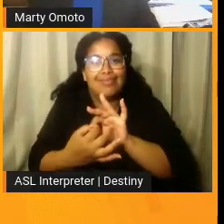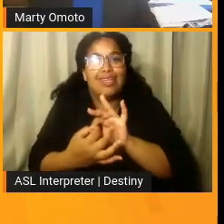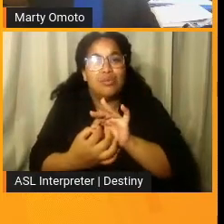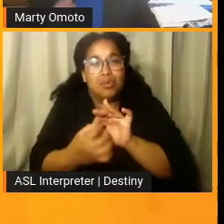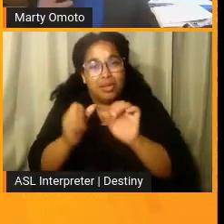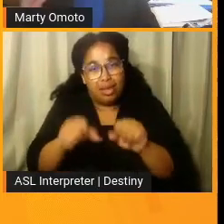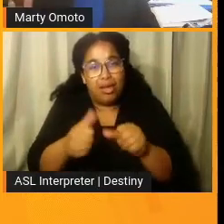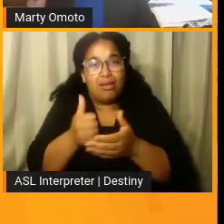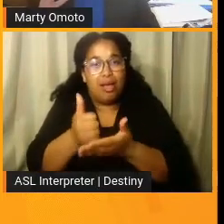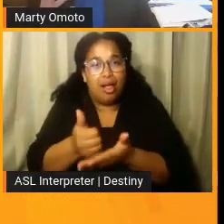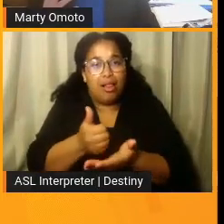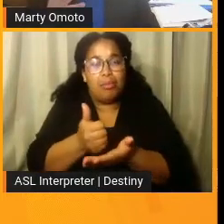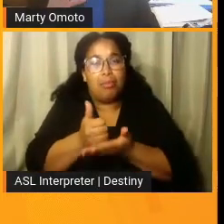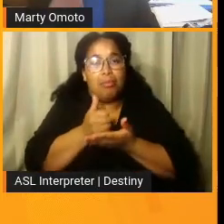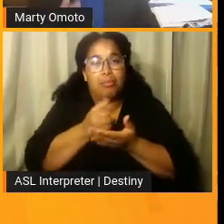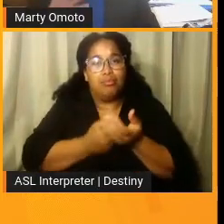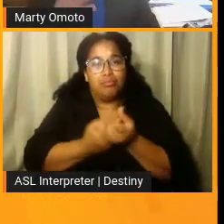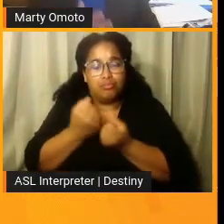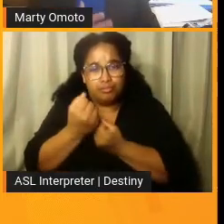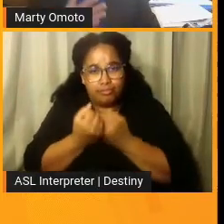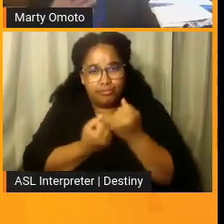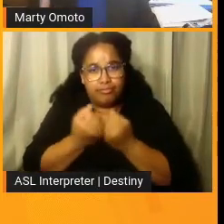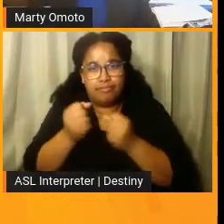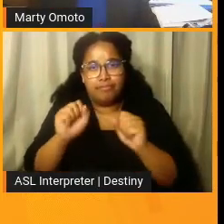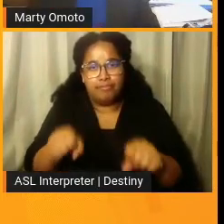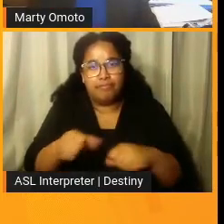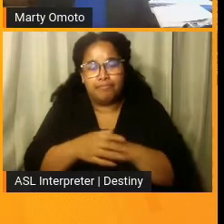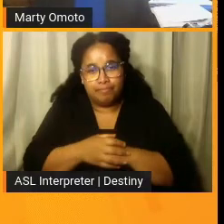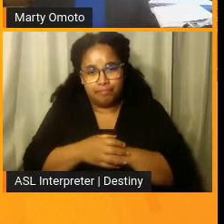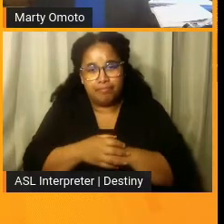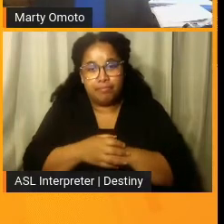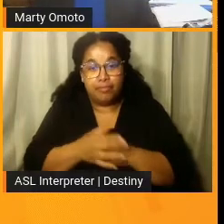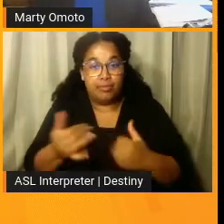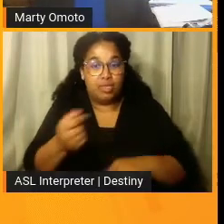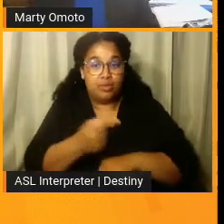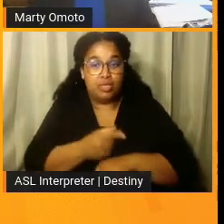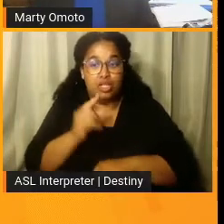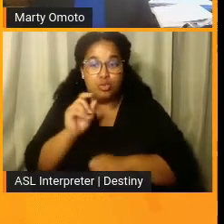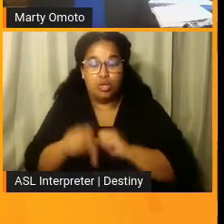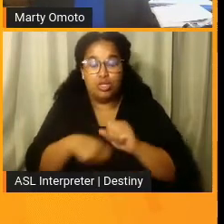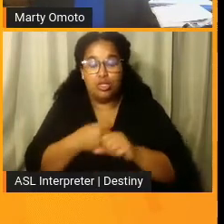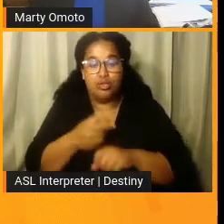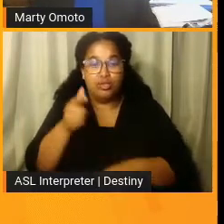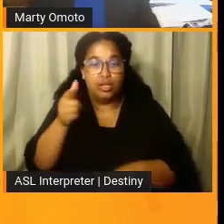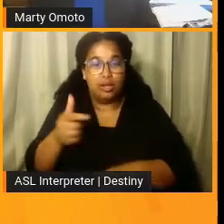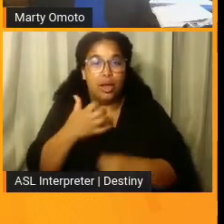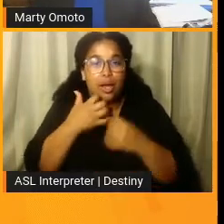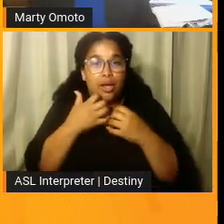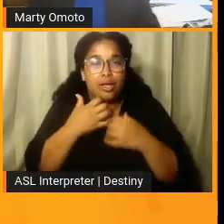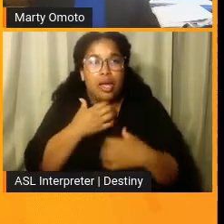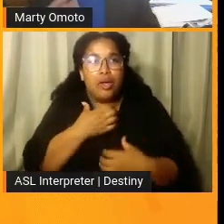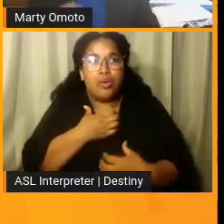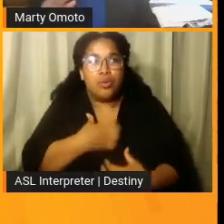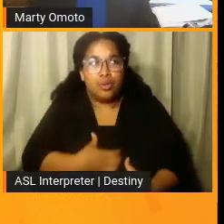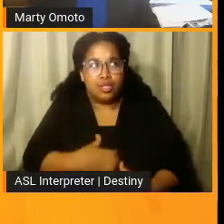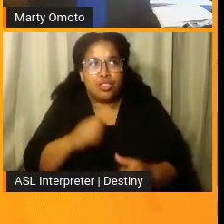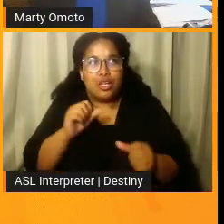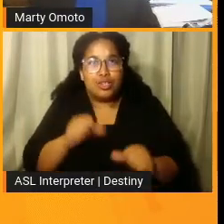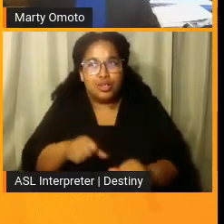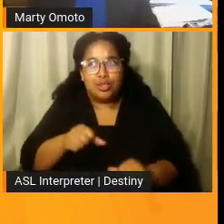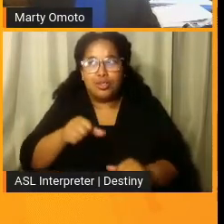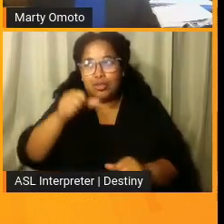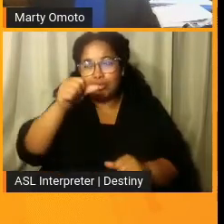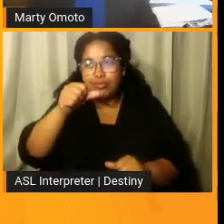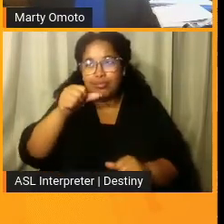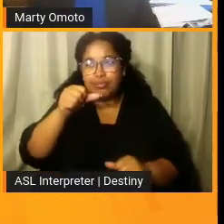And, uh, I wish even today, you know, almost 20 years later that I wish I could remember that. I wish I knew that